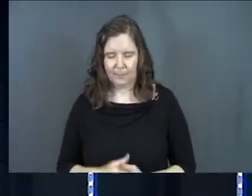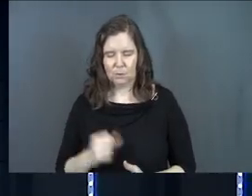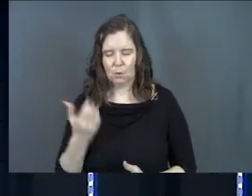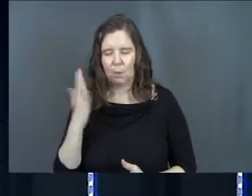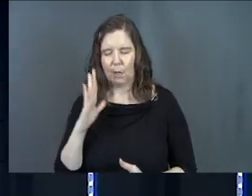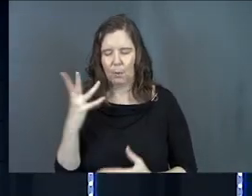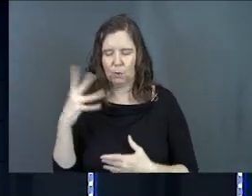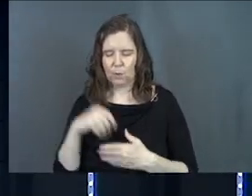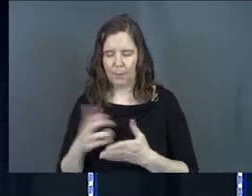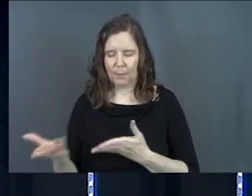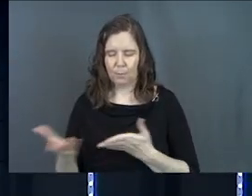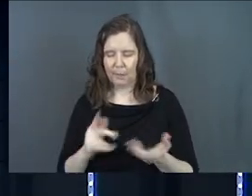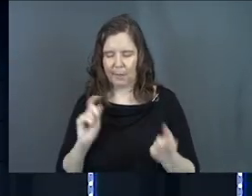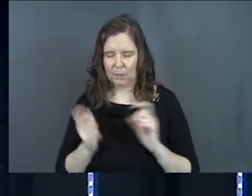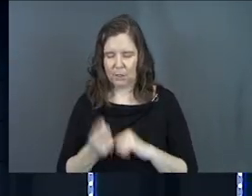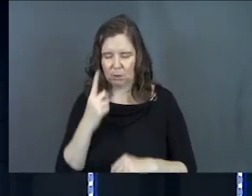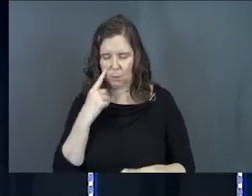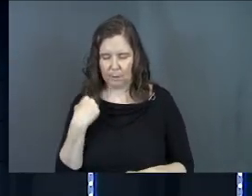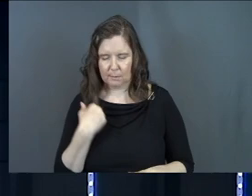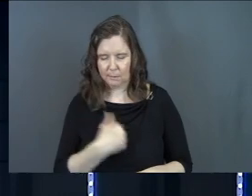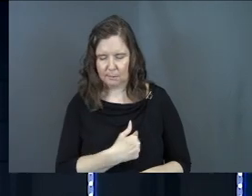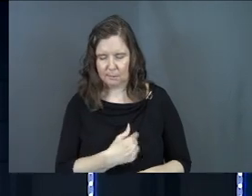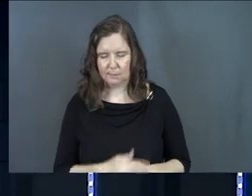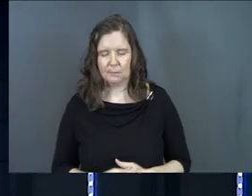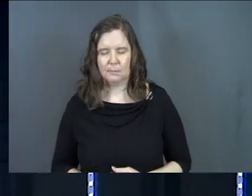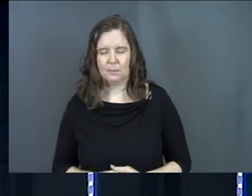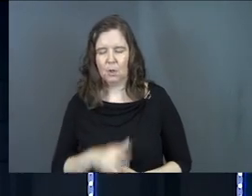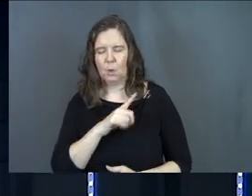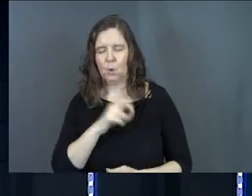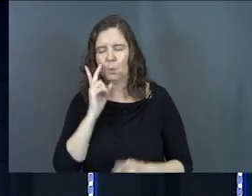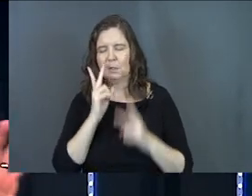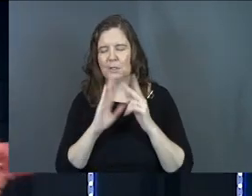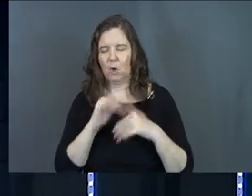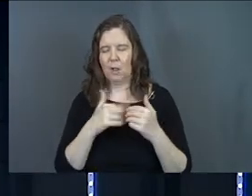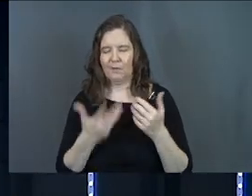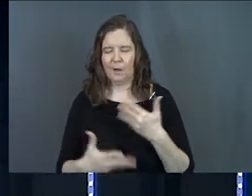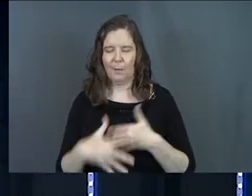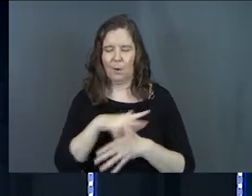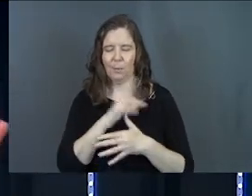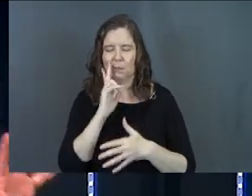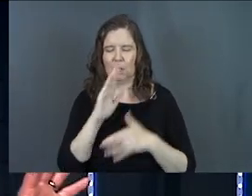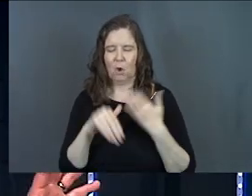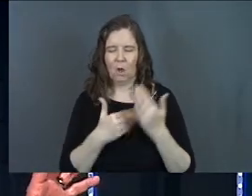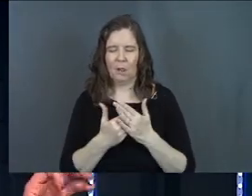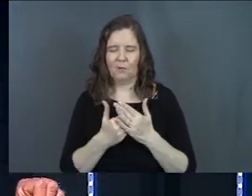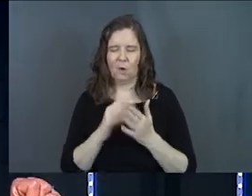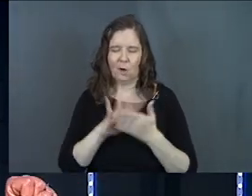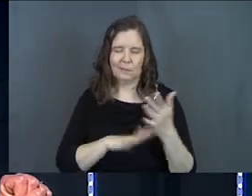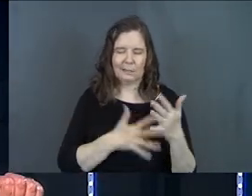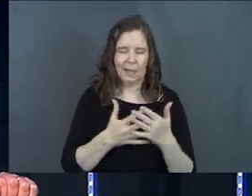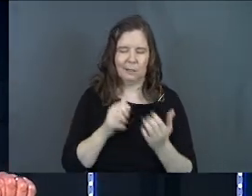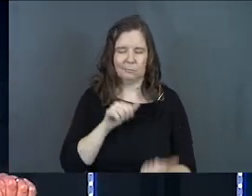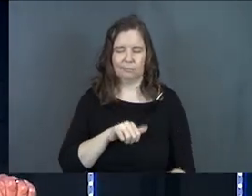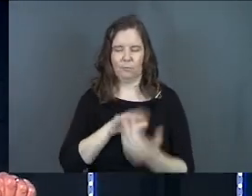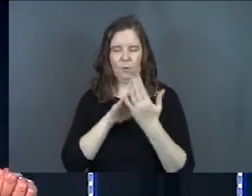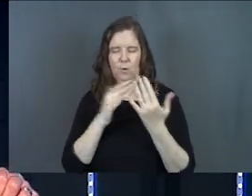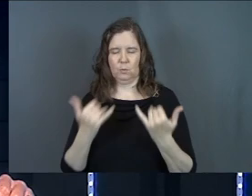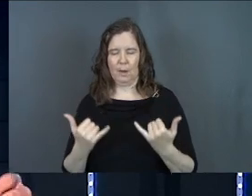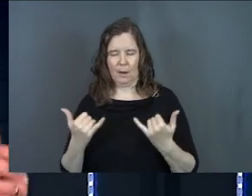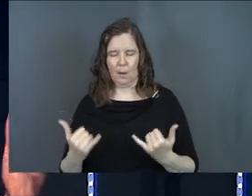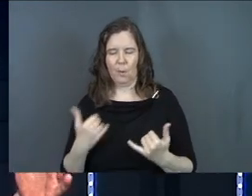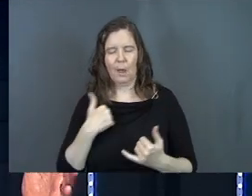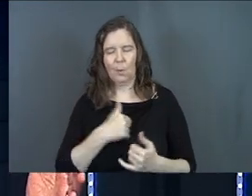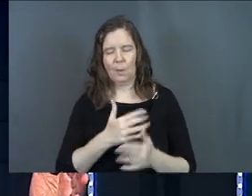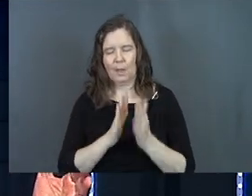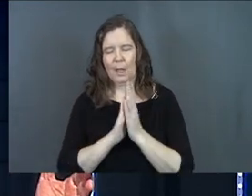And so, God, would you come and bring that change to us? Lord, we see all of our priorities. And we see all of our schedule that's before us right now.